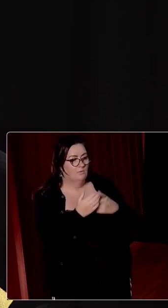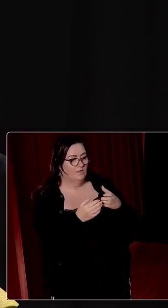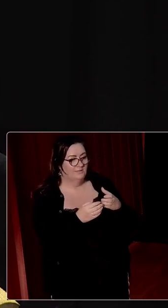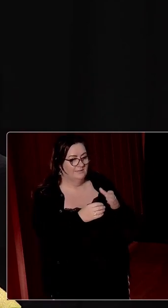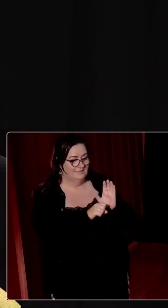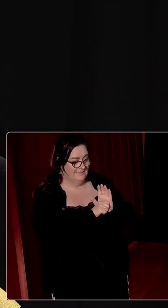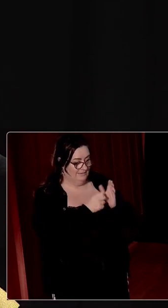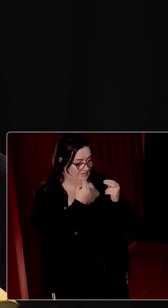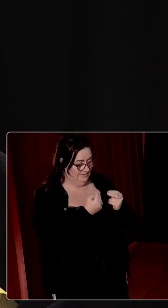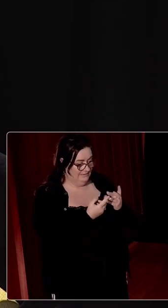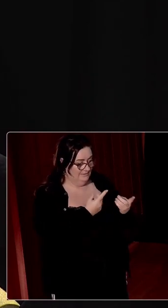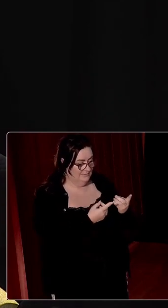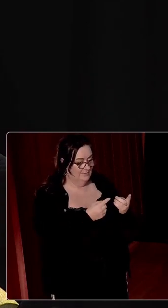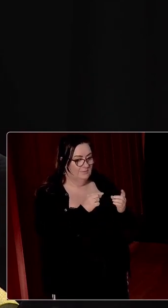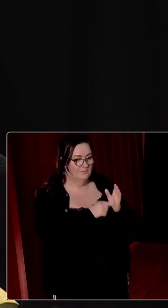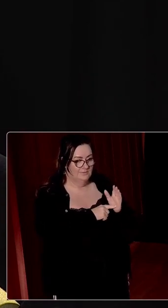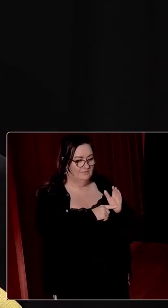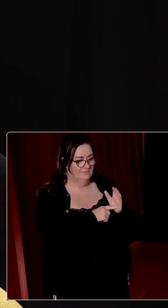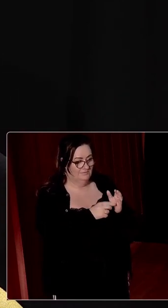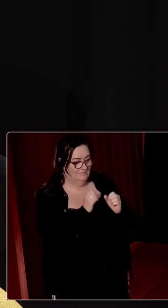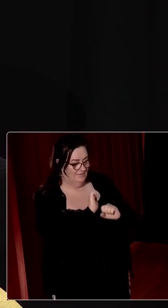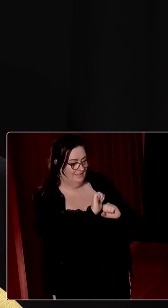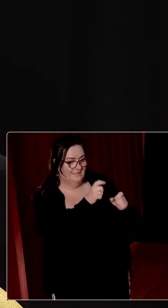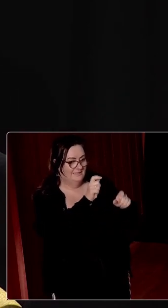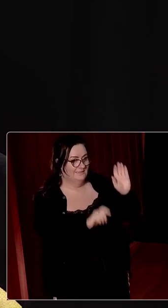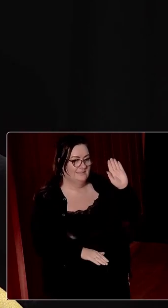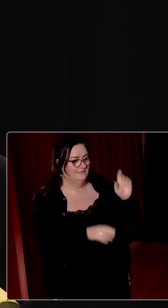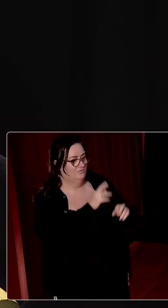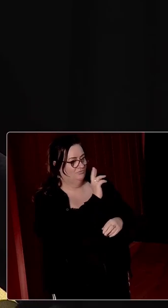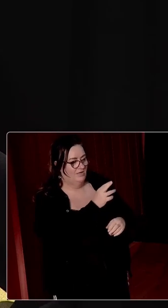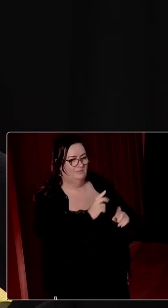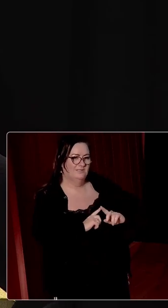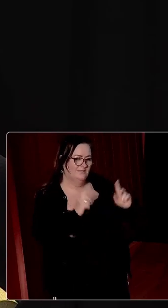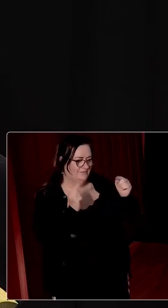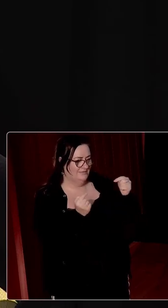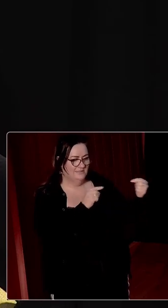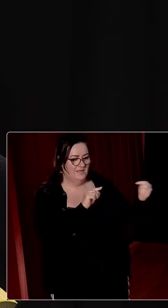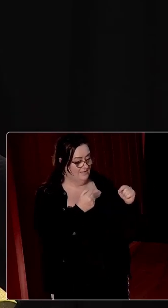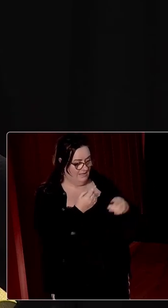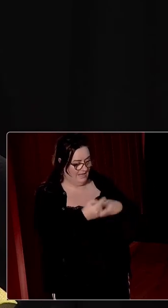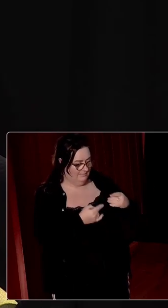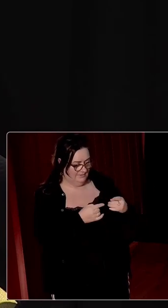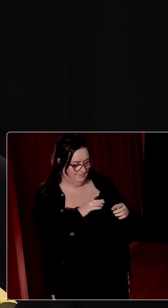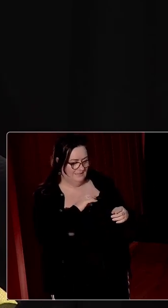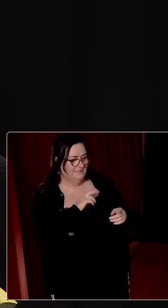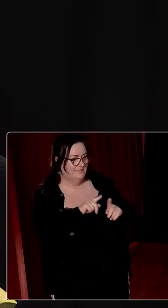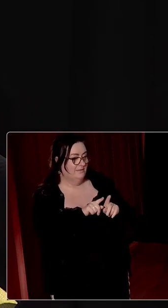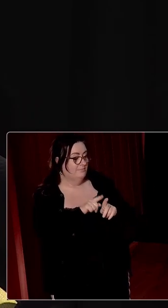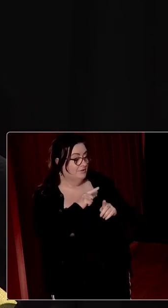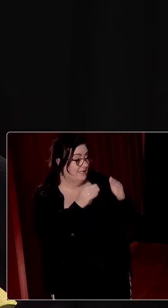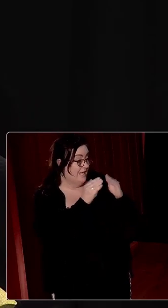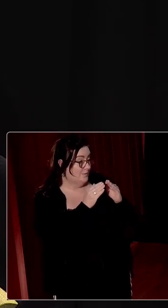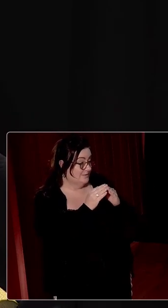to do in relation to the rights of its citizens, and the welfare of its citizens, it's a different kind of debate. That debate isn't going on here to the same extent. But the